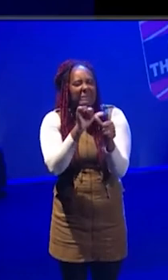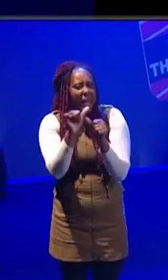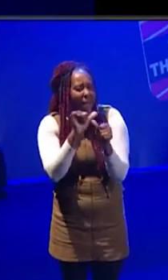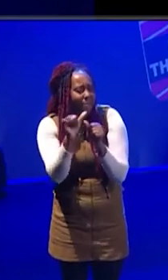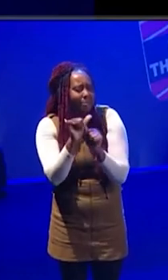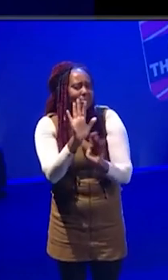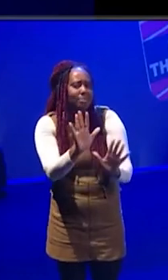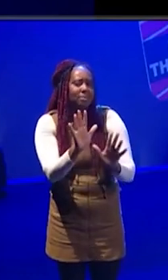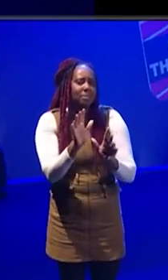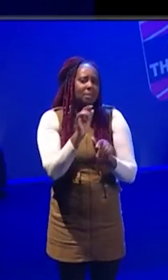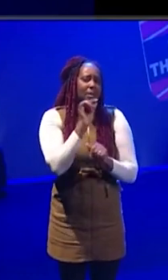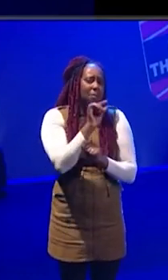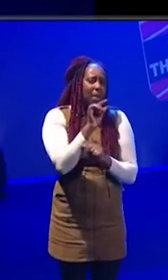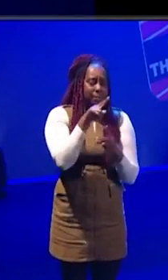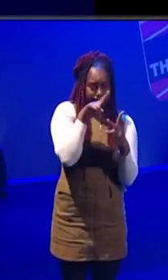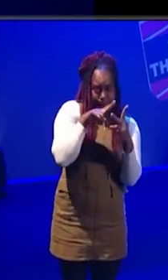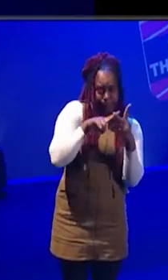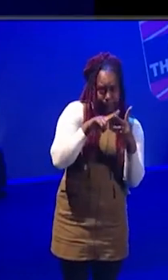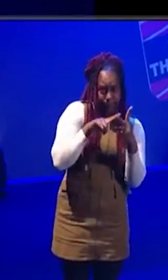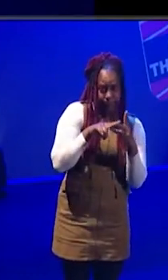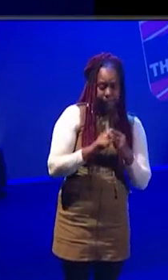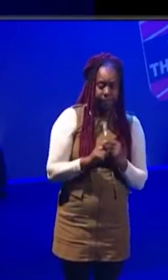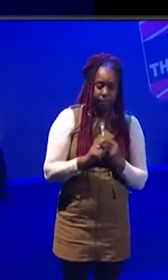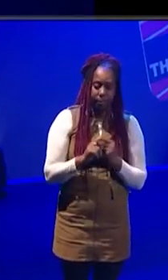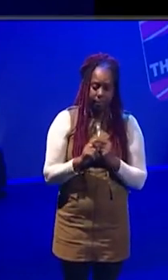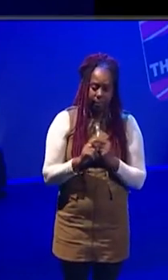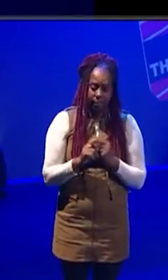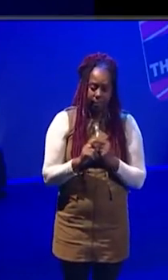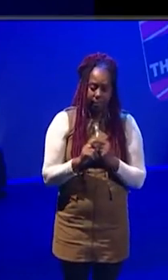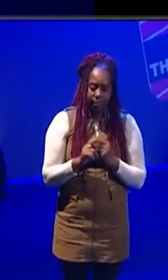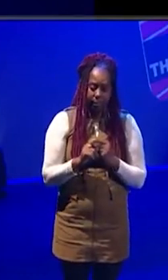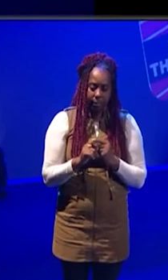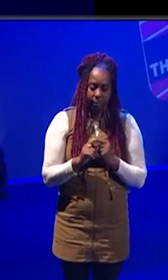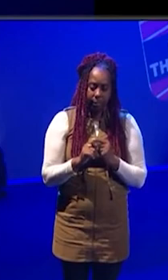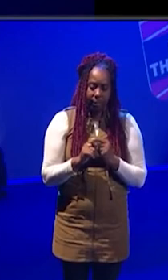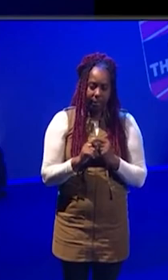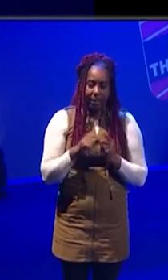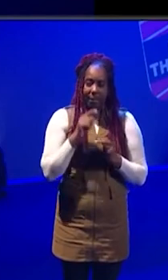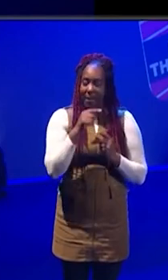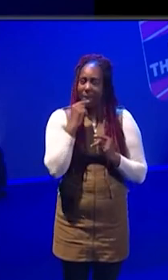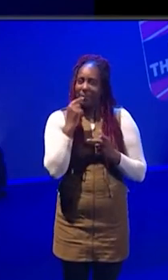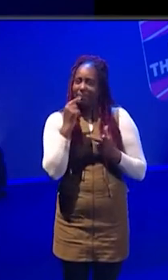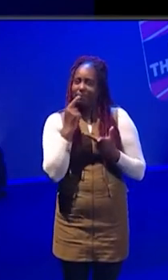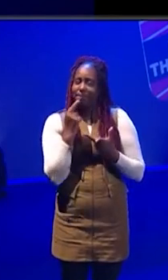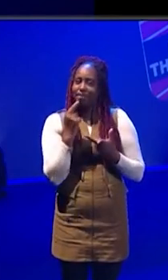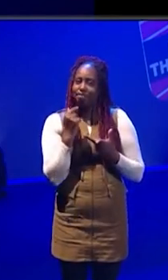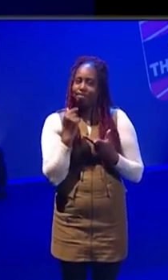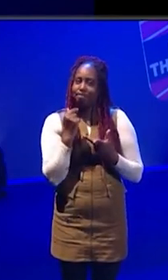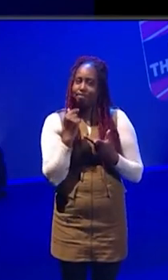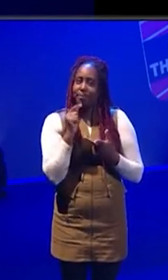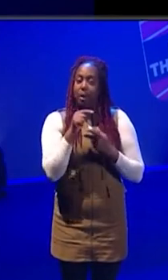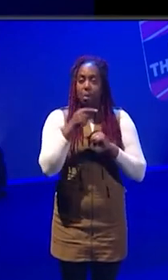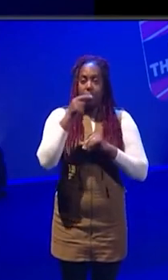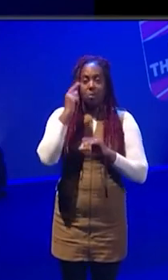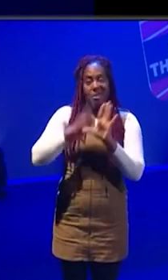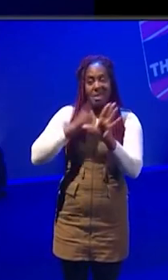think what we haven't quite touched upon is I may be making it sound quite straightforward, but there were years where